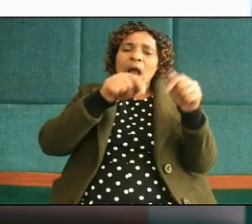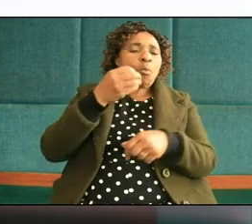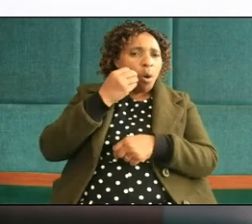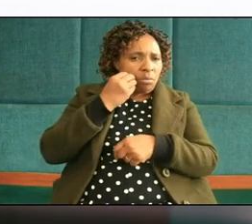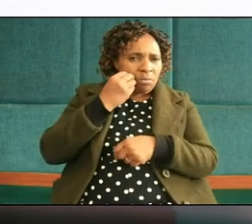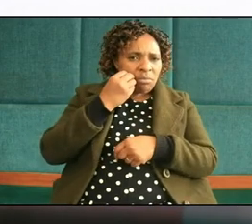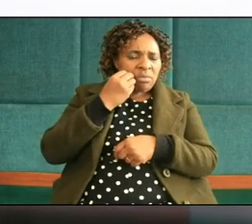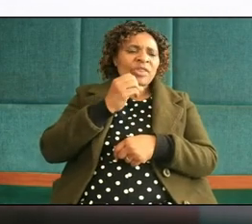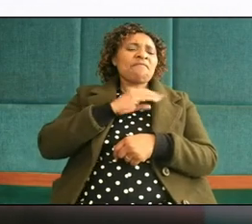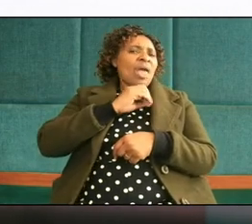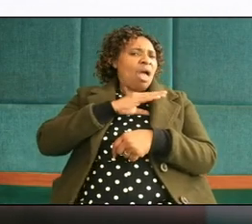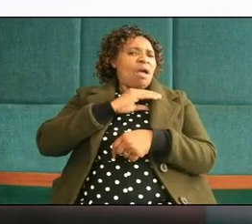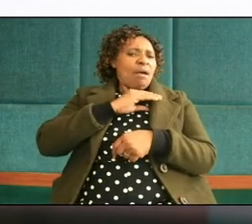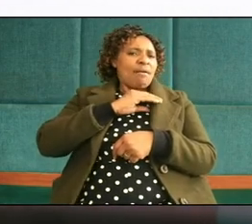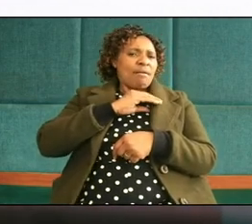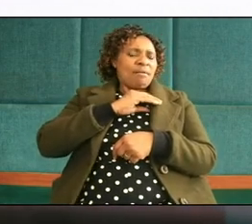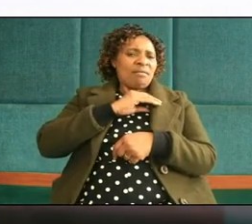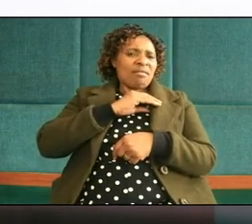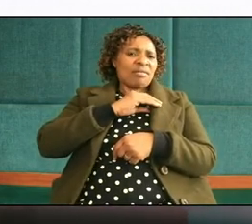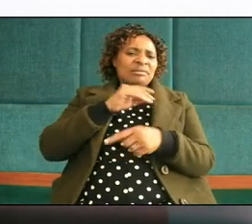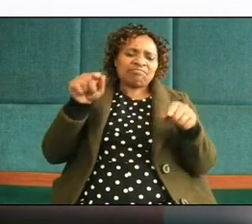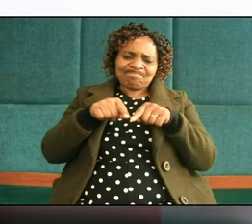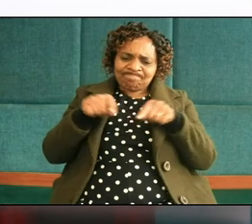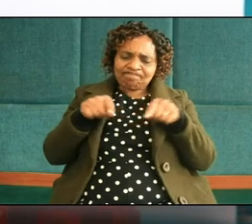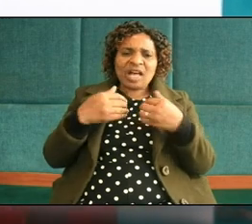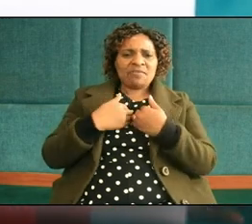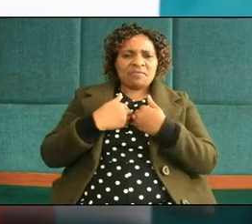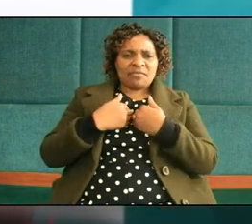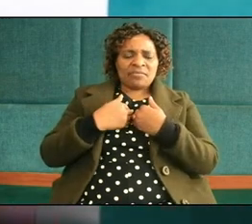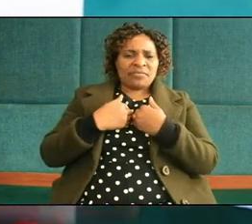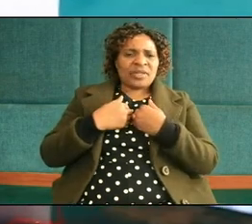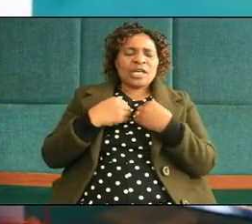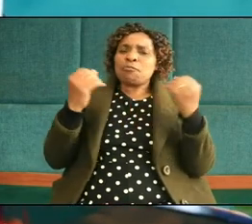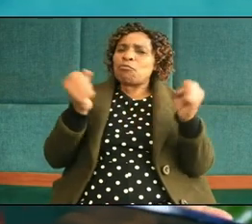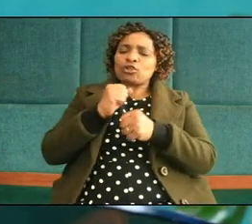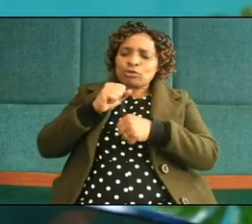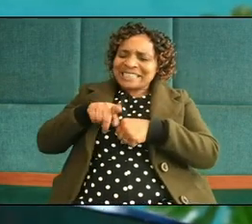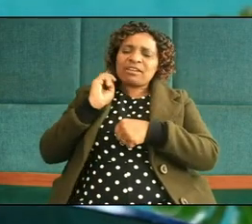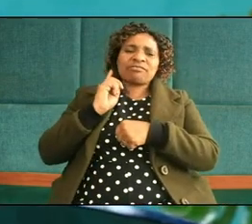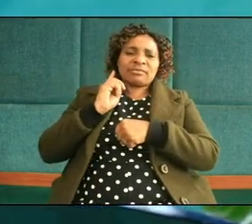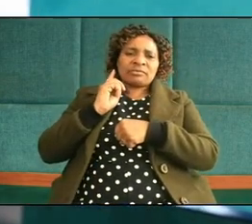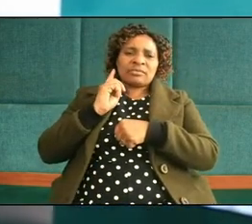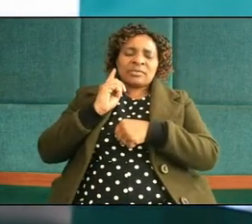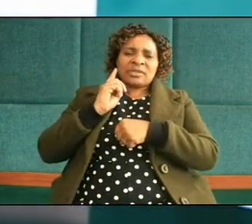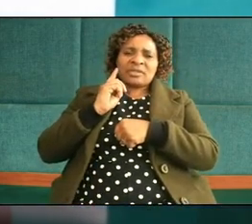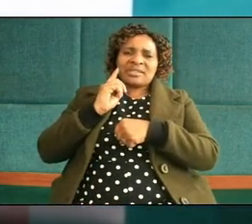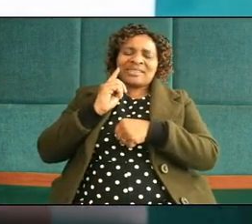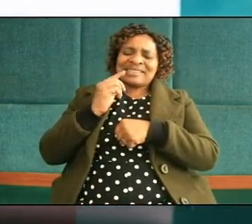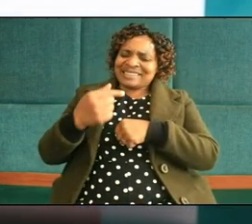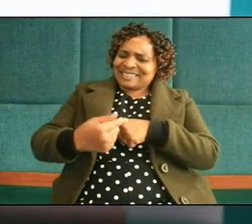they fear they are scared they are not themselves their self